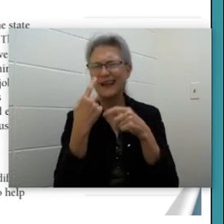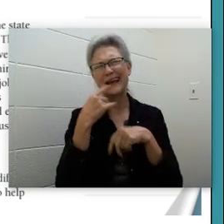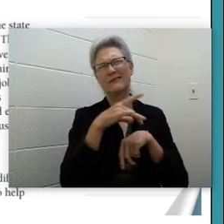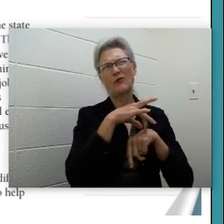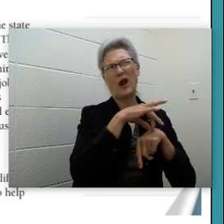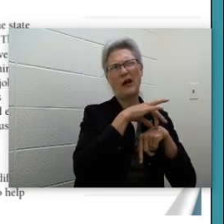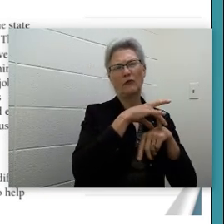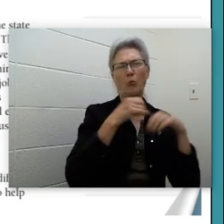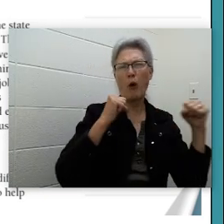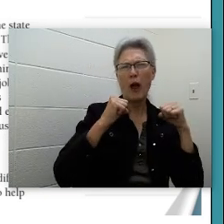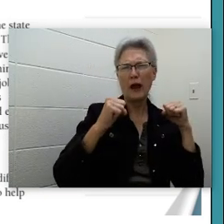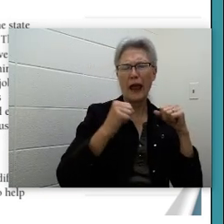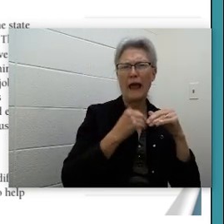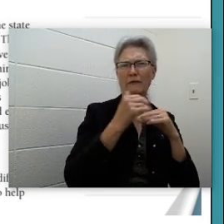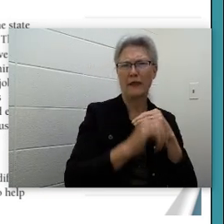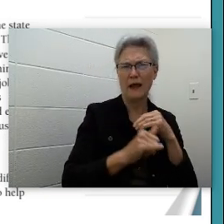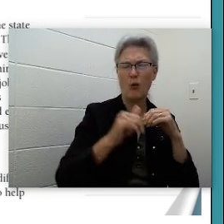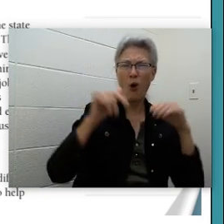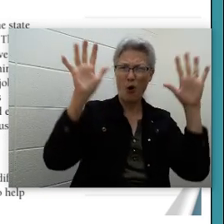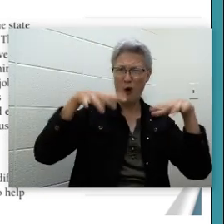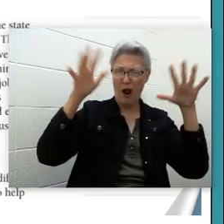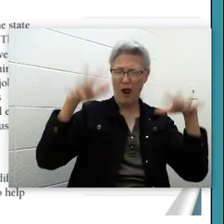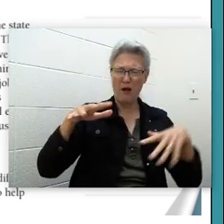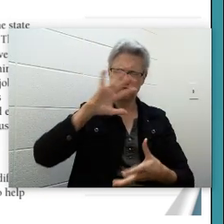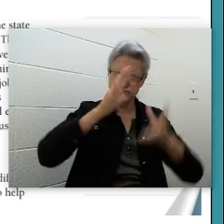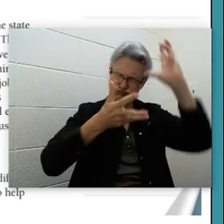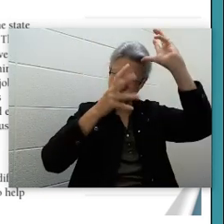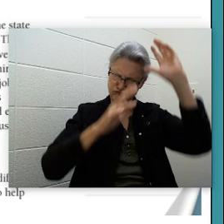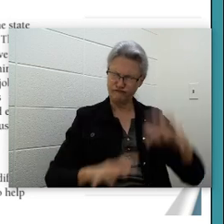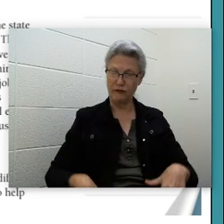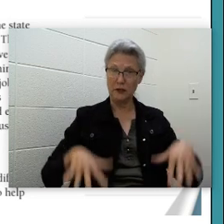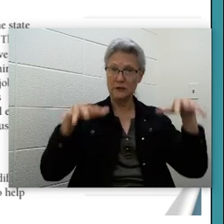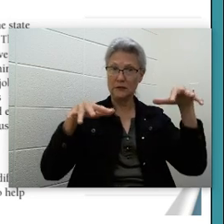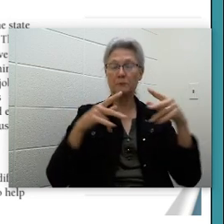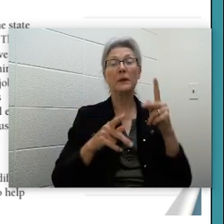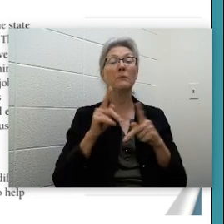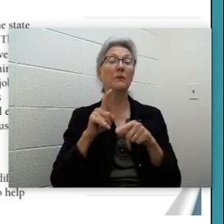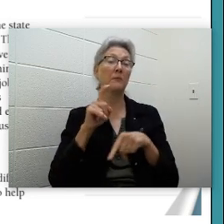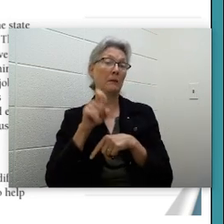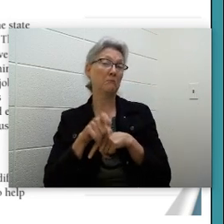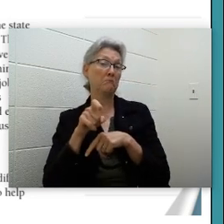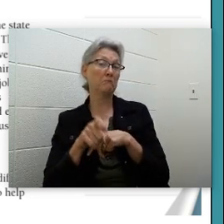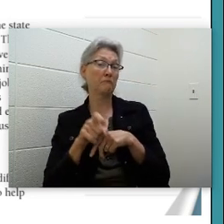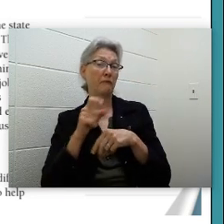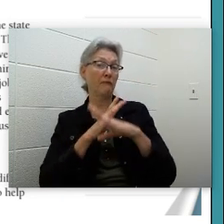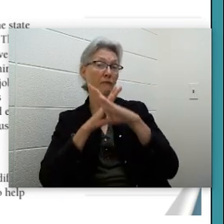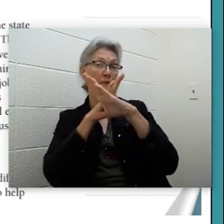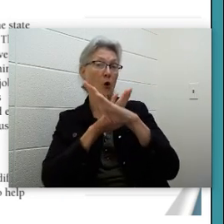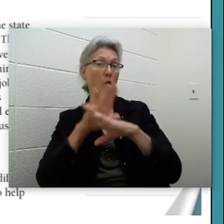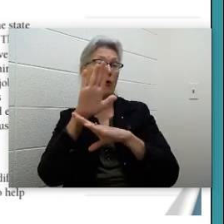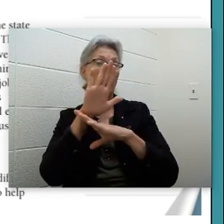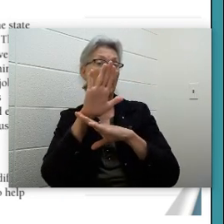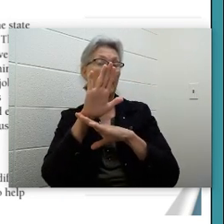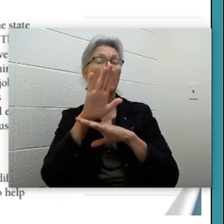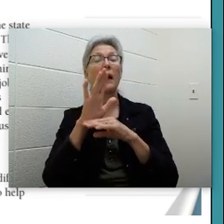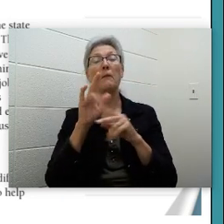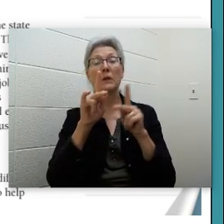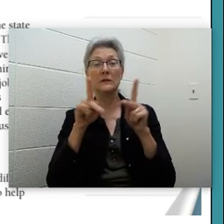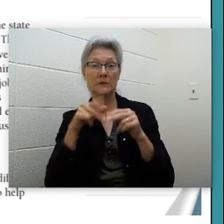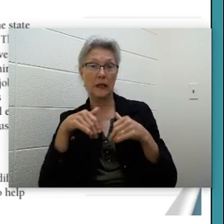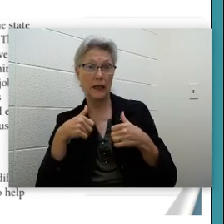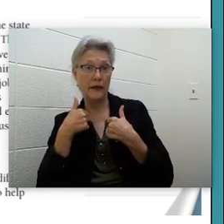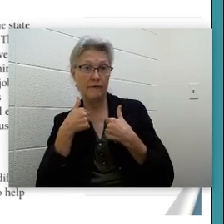or floods from a super storm, people might need food or shelter. They might also need help rebuilding homes.